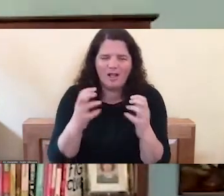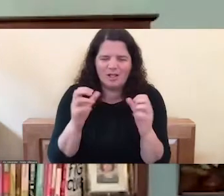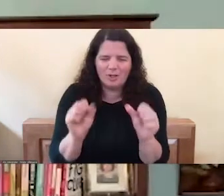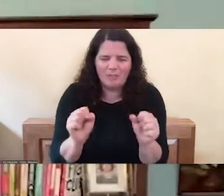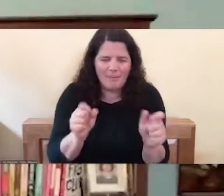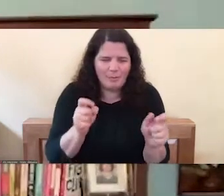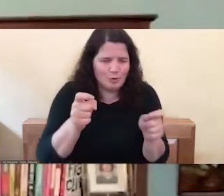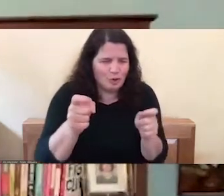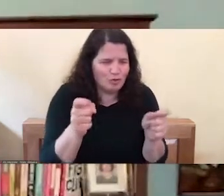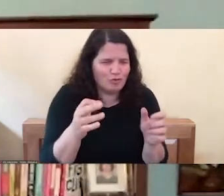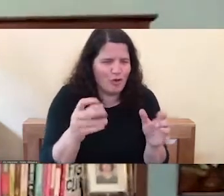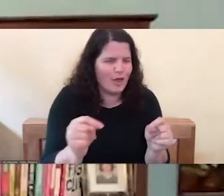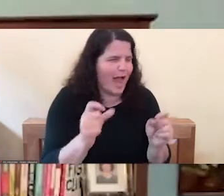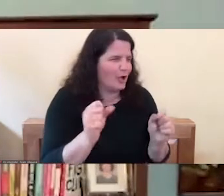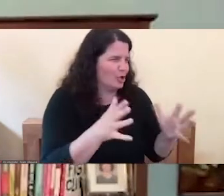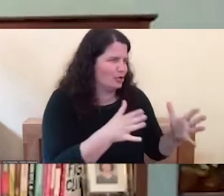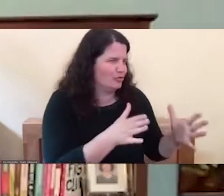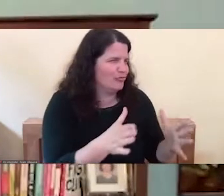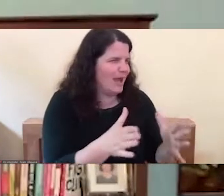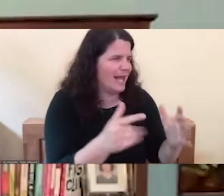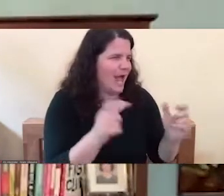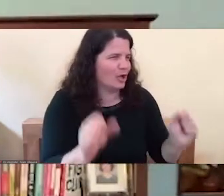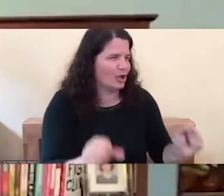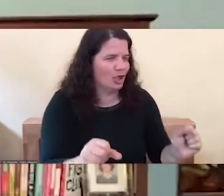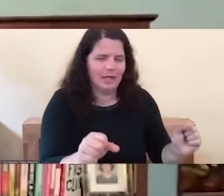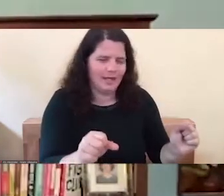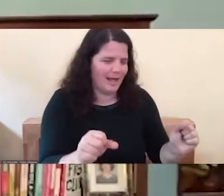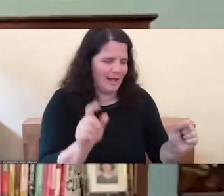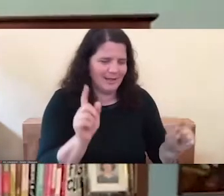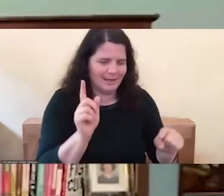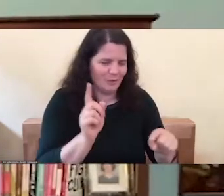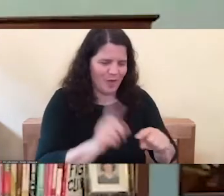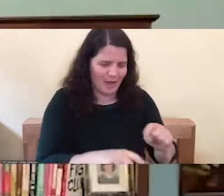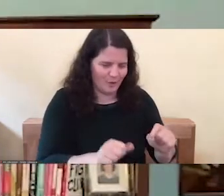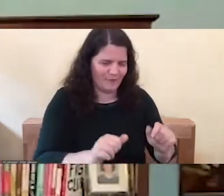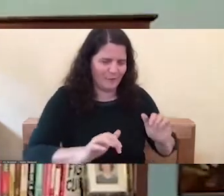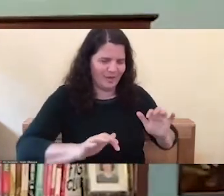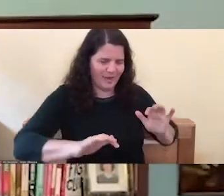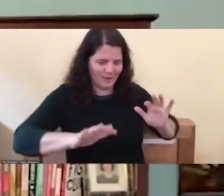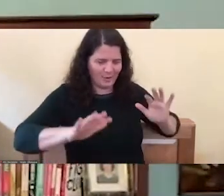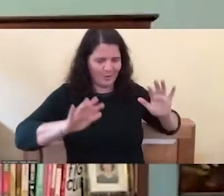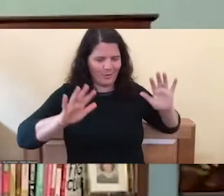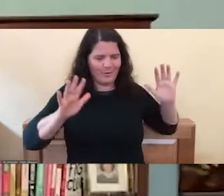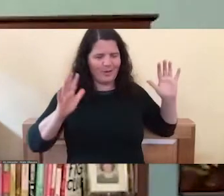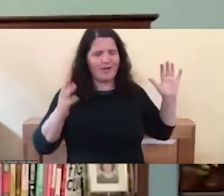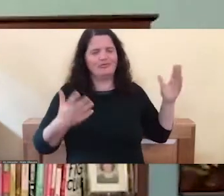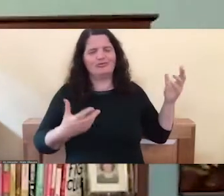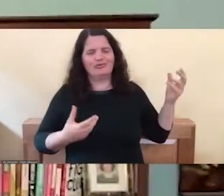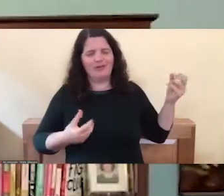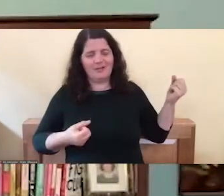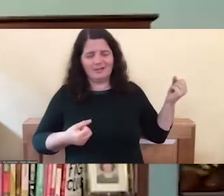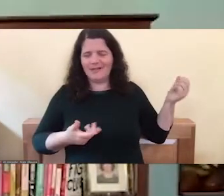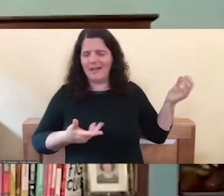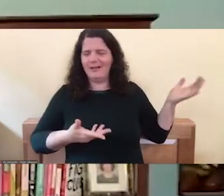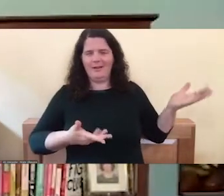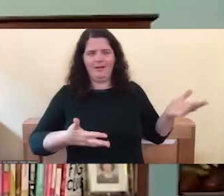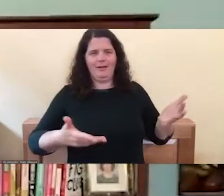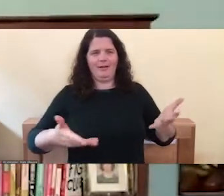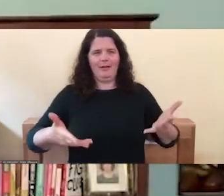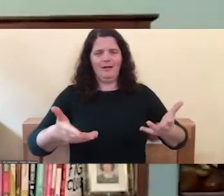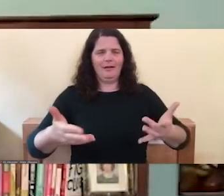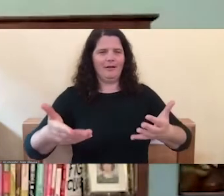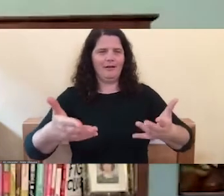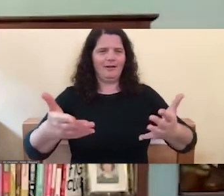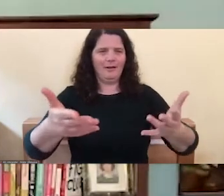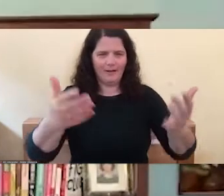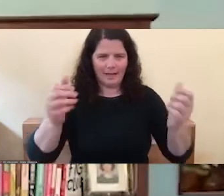I wish, I wish I could, I wish it would work, but it doesn't. So it's like, okay, I can trust, I can let go and just see what happens. You know,